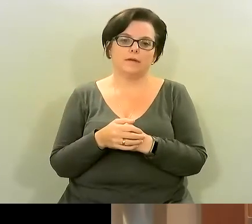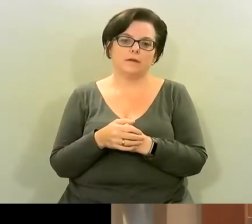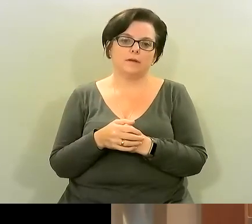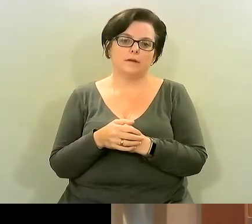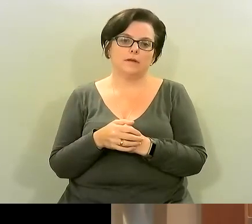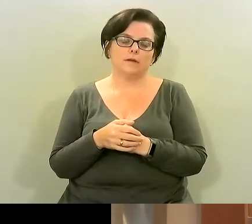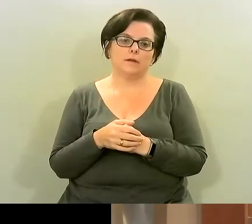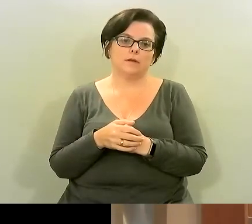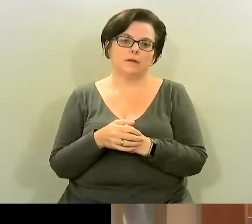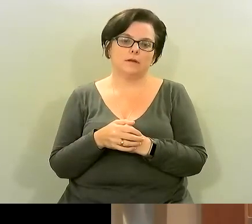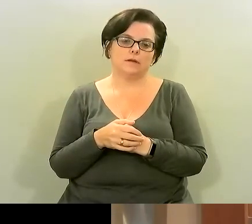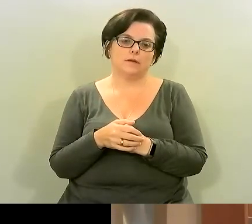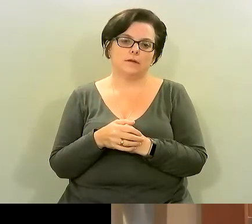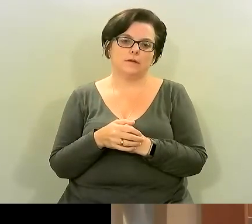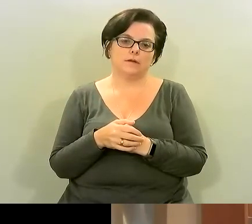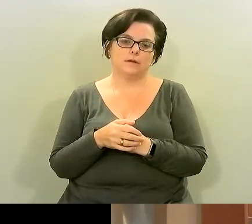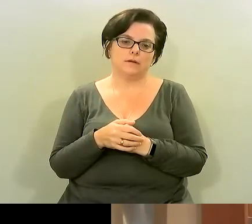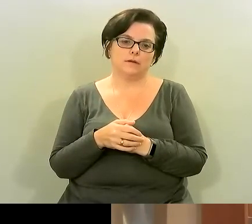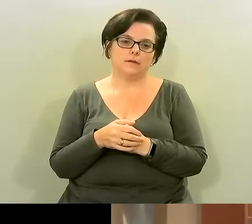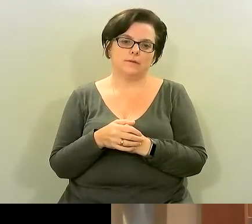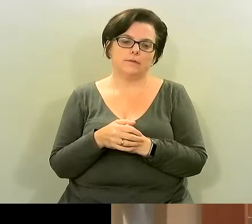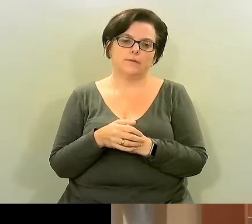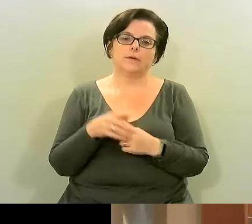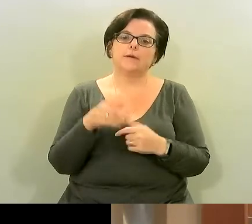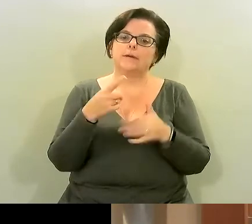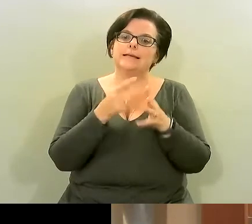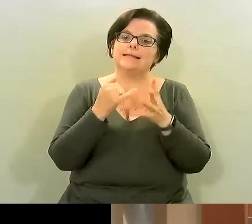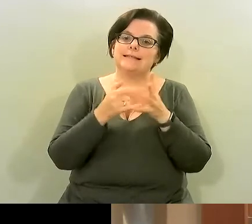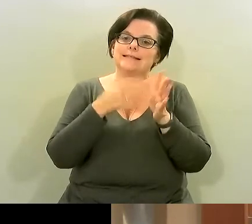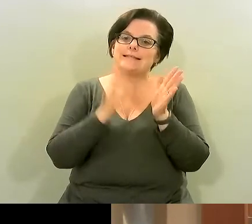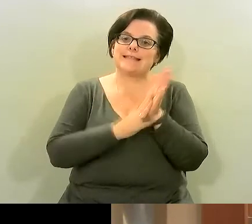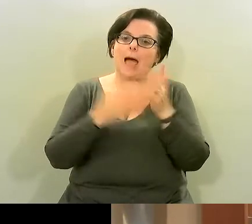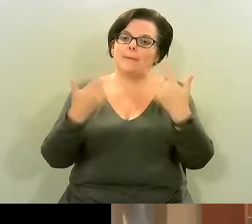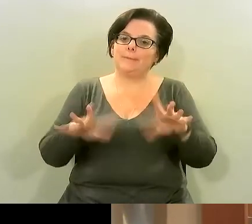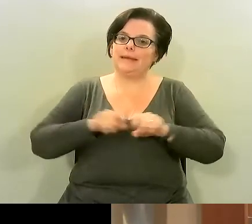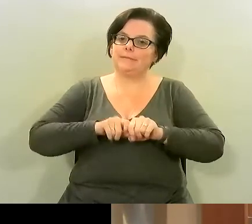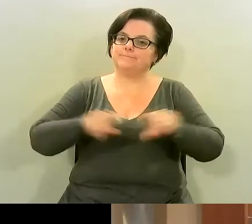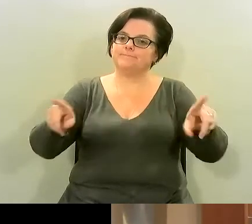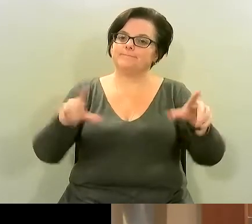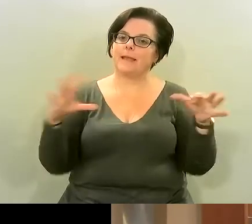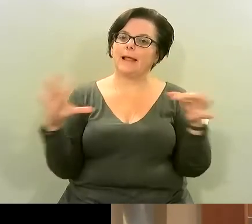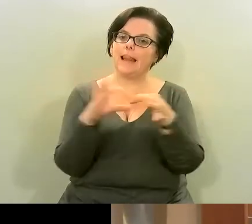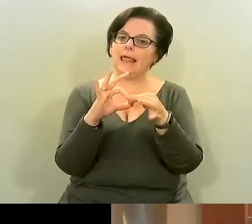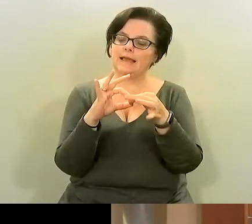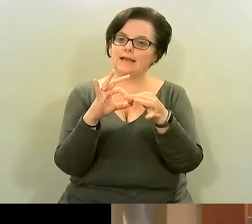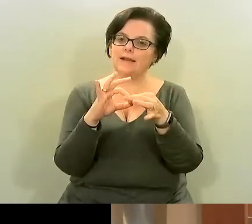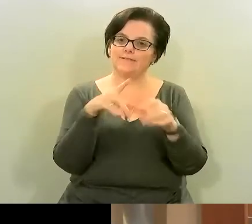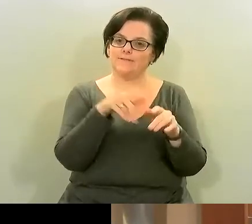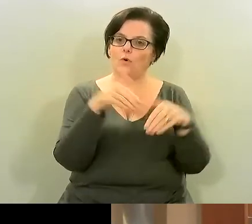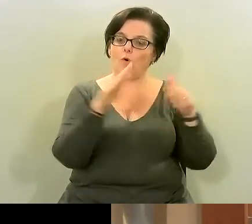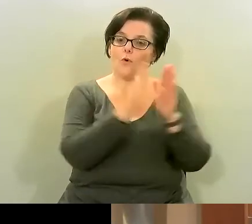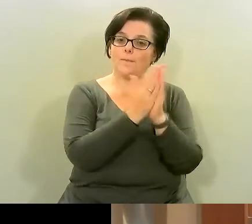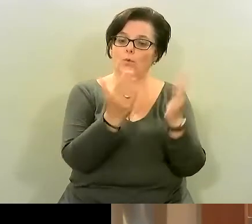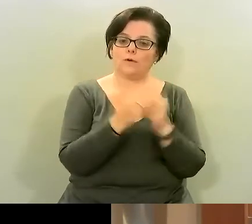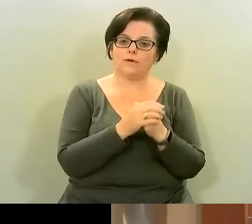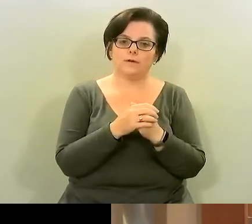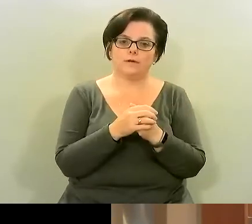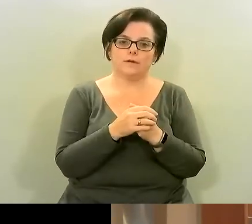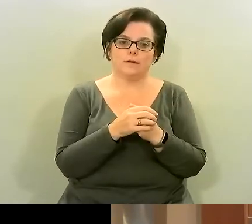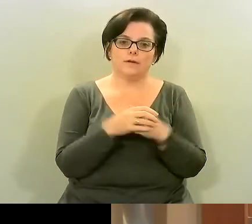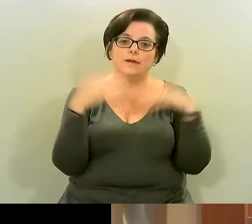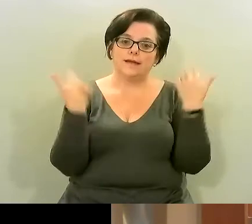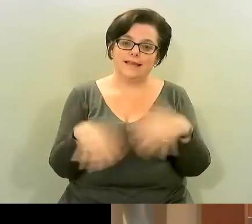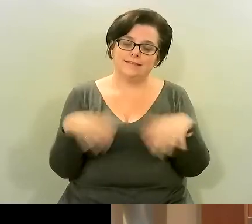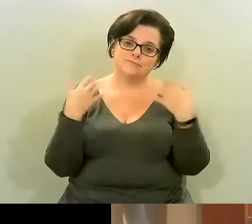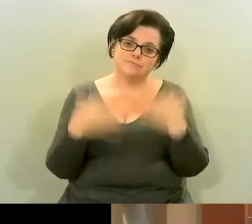um shared with everybody the the link on amazon um it's great i have to say that because obviously